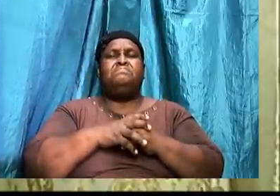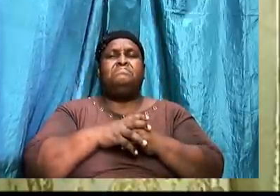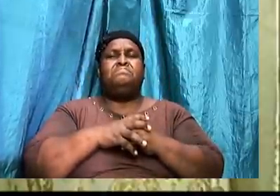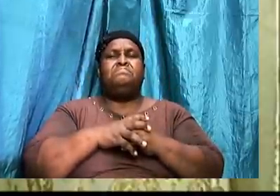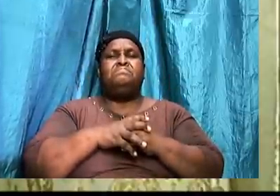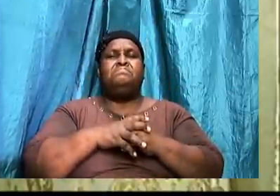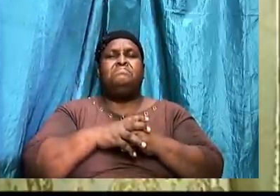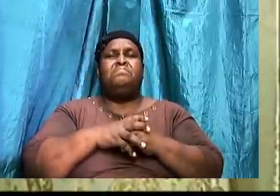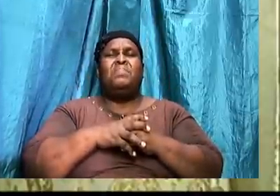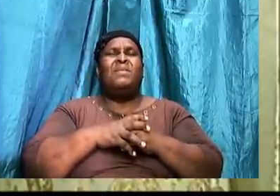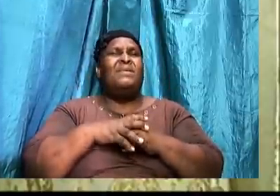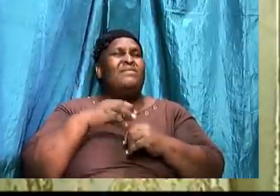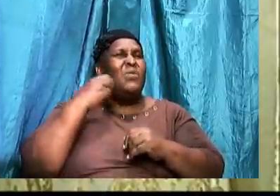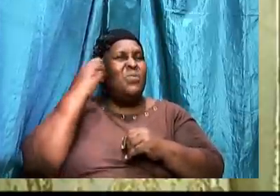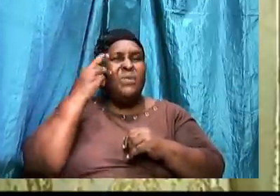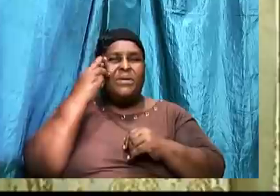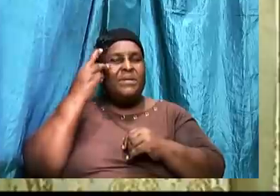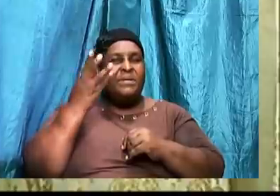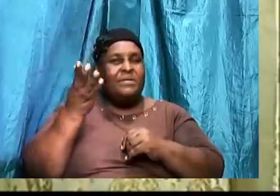You ever wonder yet?